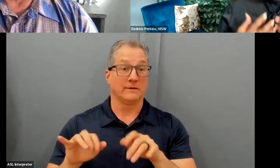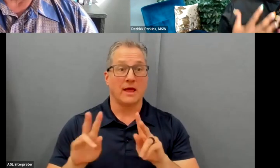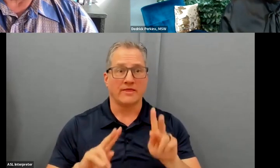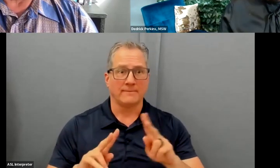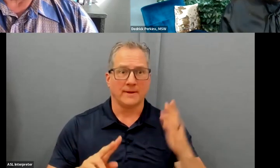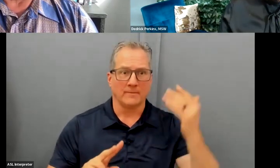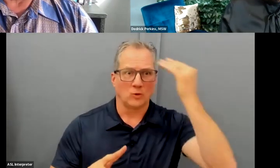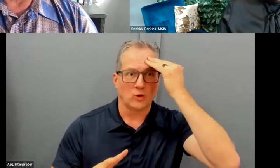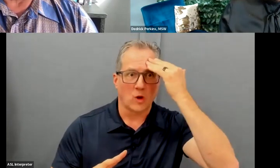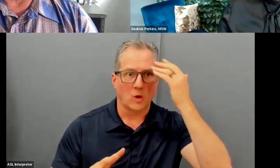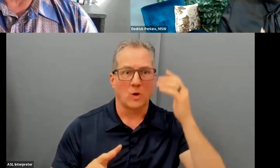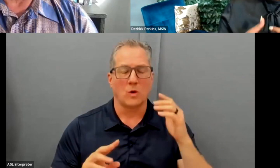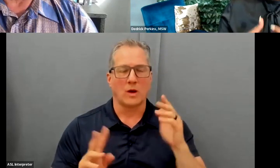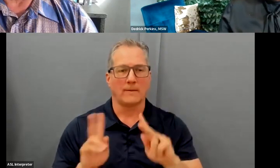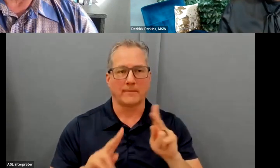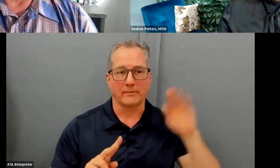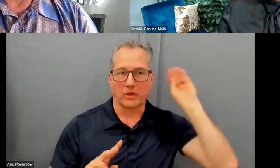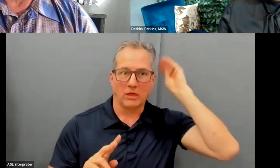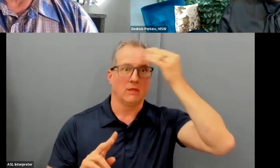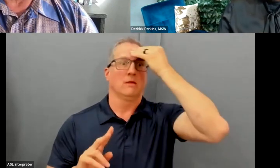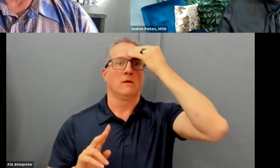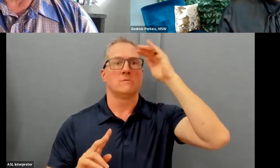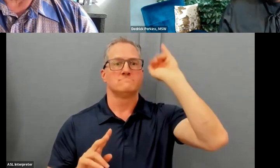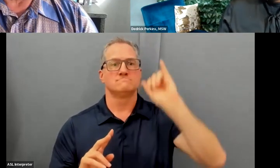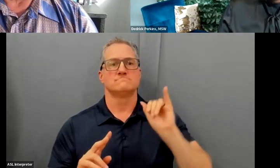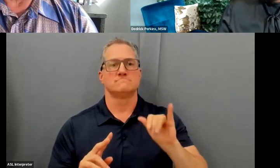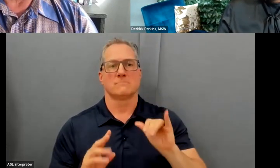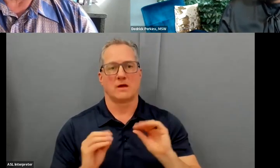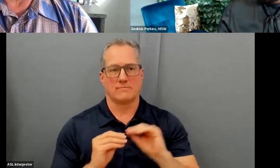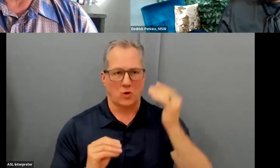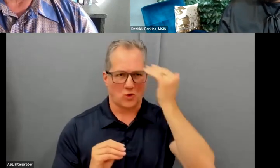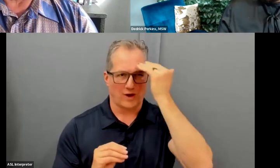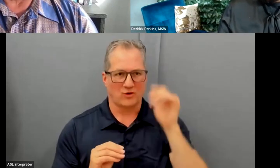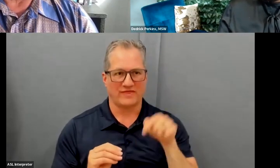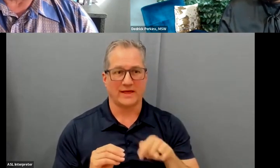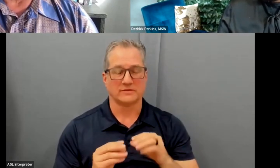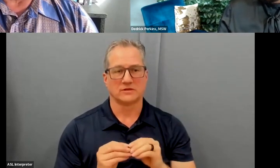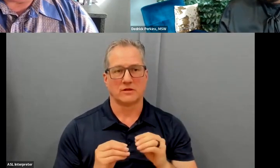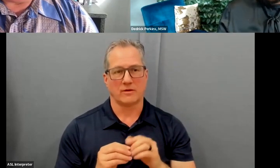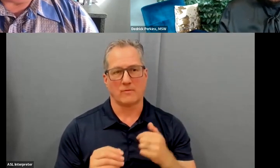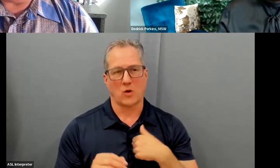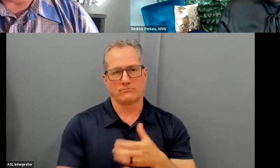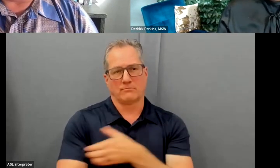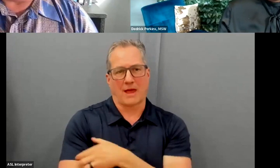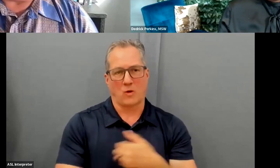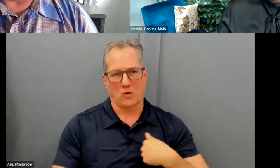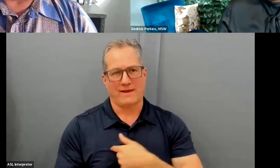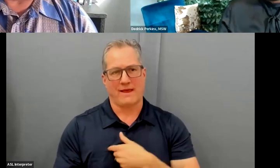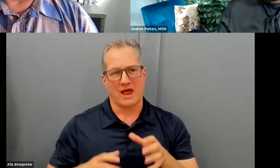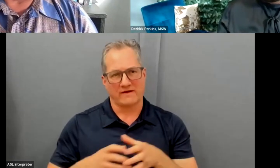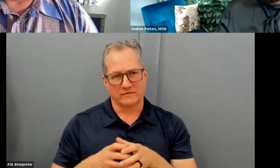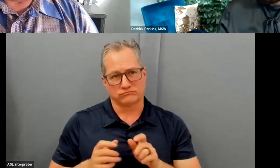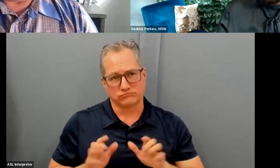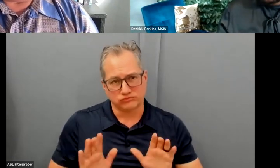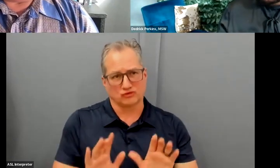more people who are aware, and have awareness of this, the more movement we can have. You know, if I